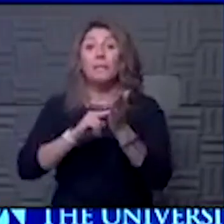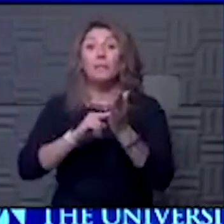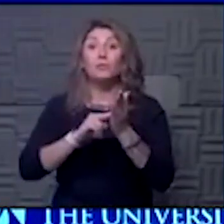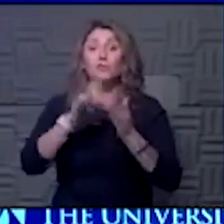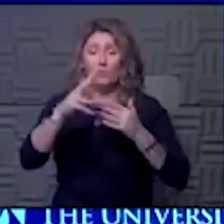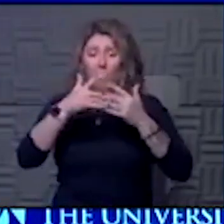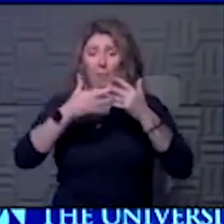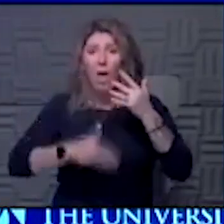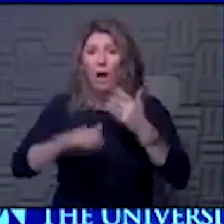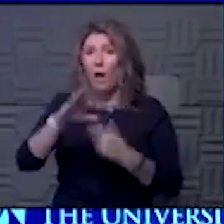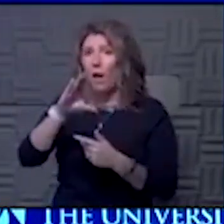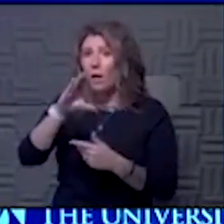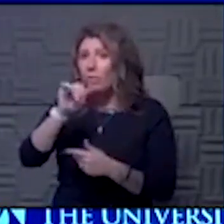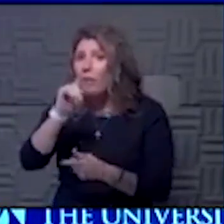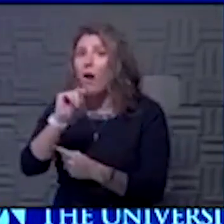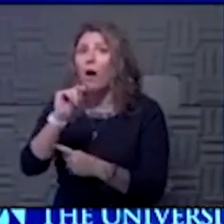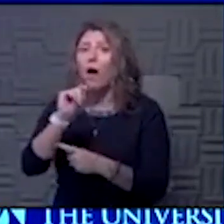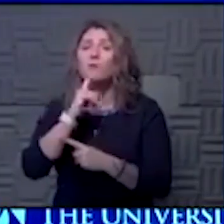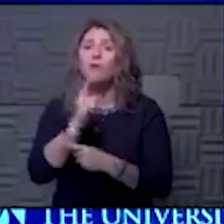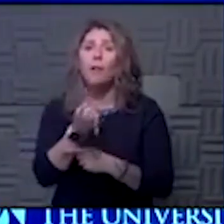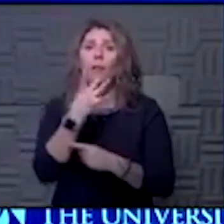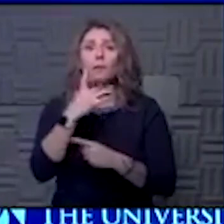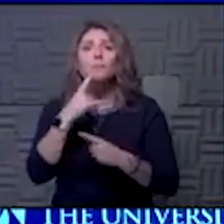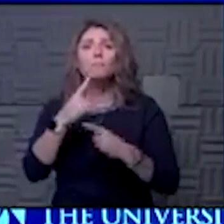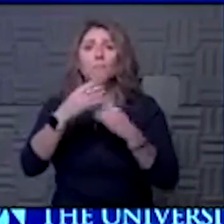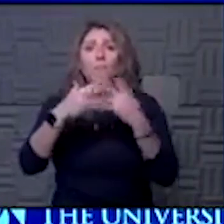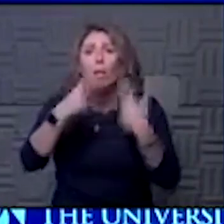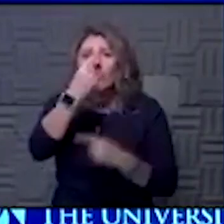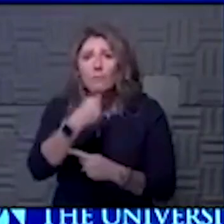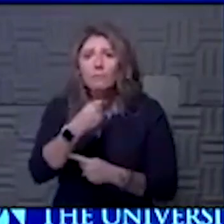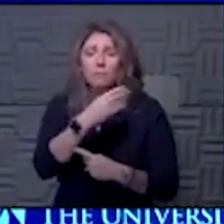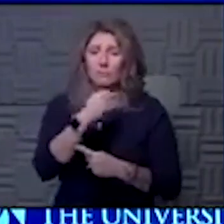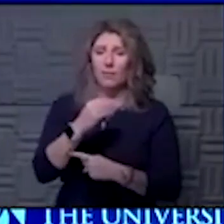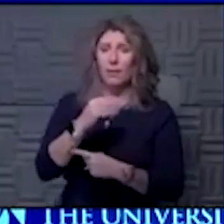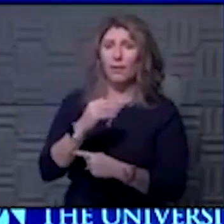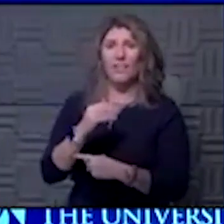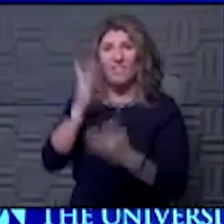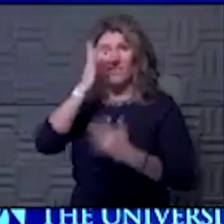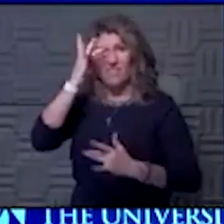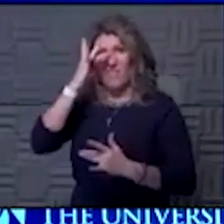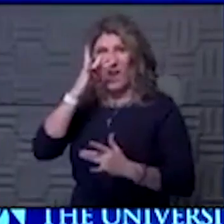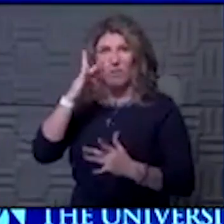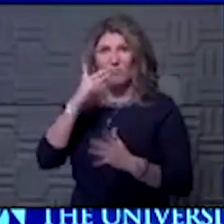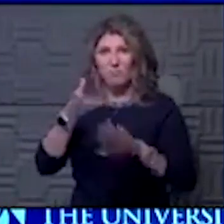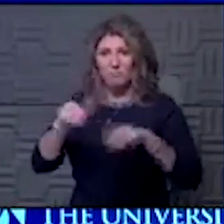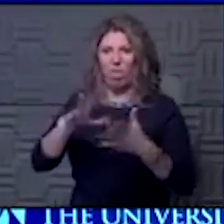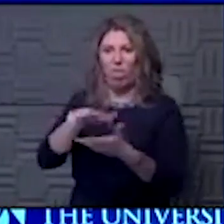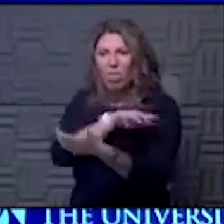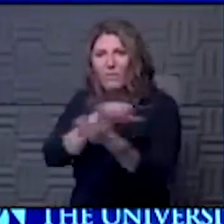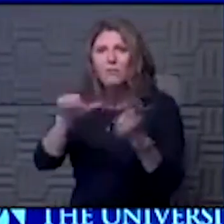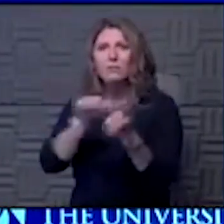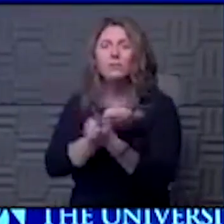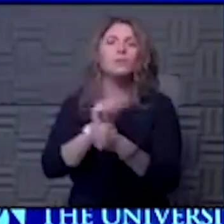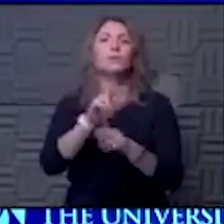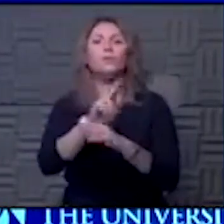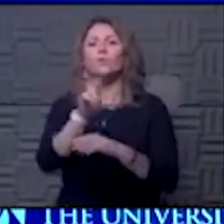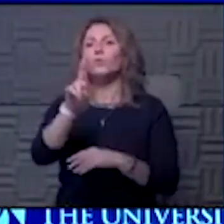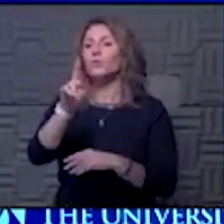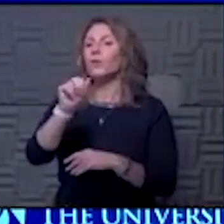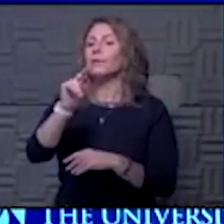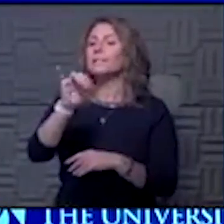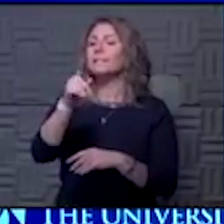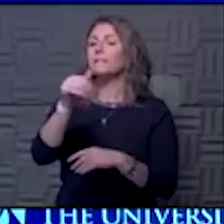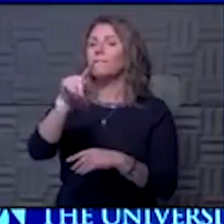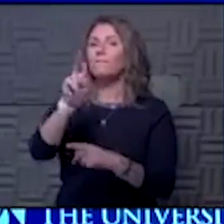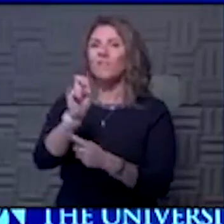and so we try and get to put people on blood thinners. We try to make sure the virus is being killed, and that's why we use the remdesivir, and then we try to